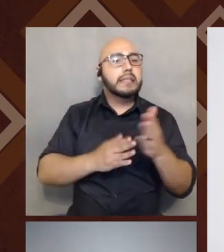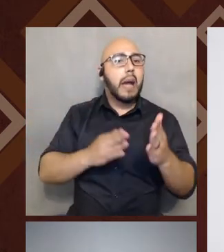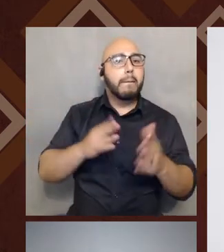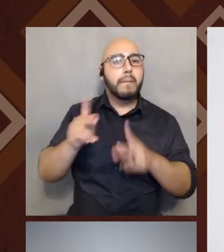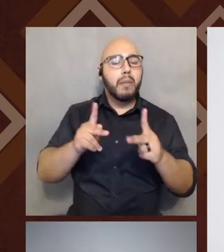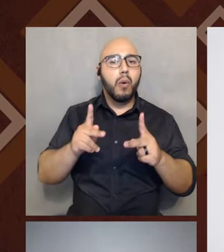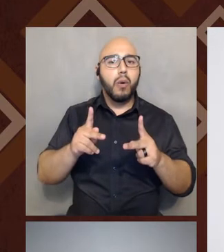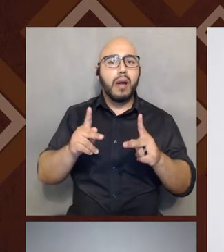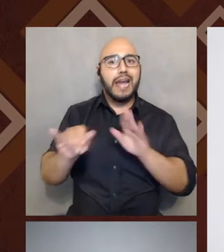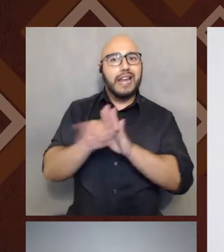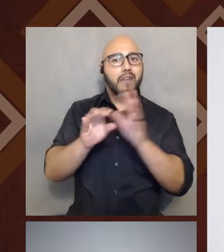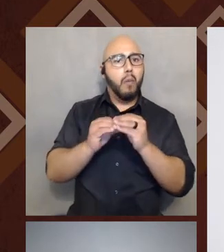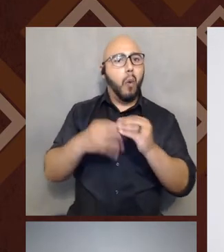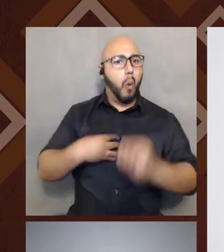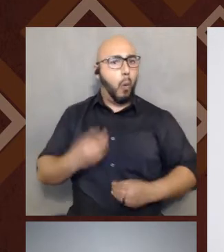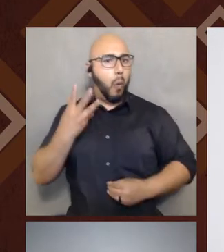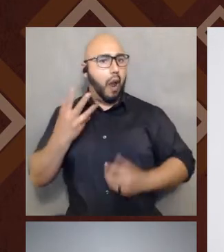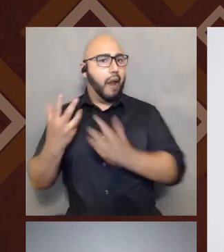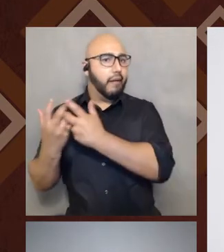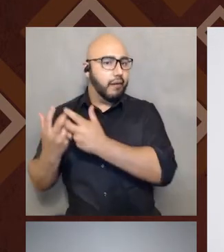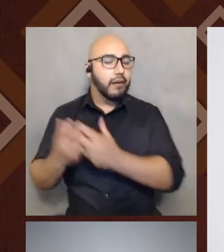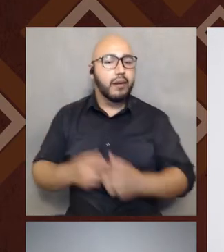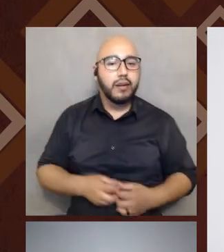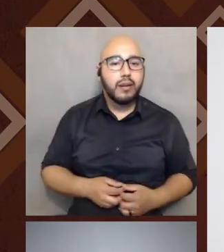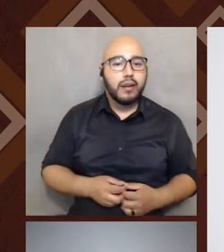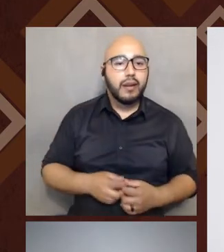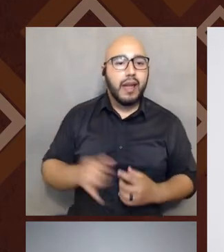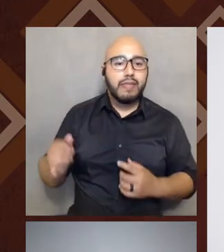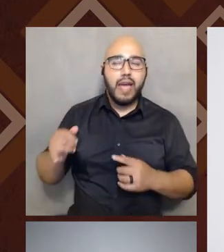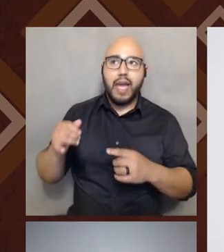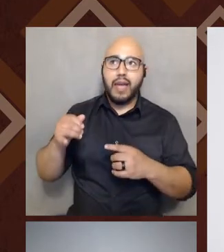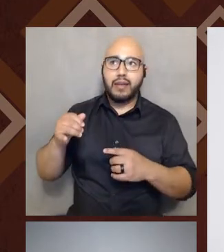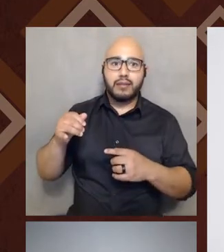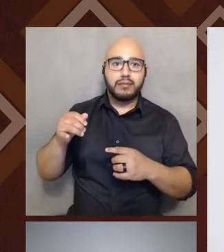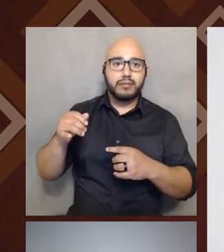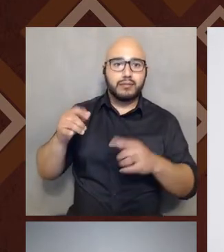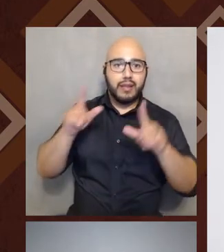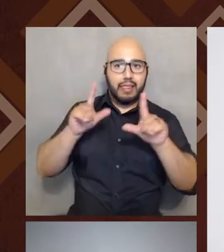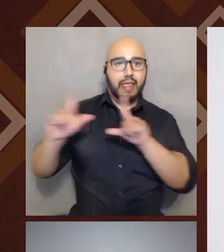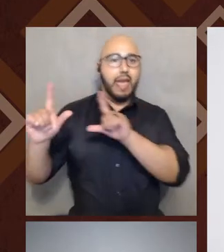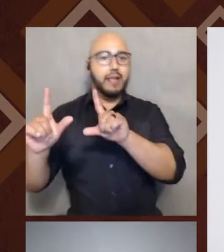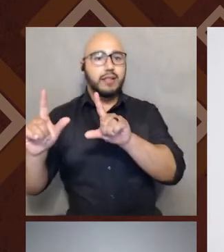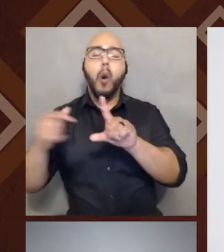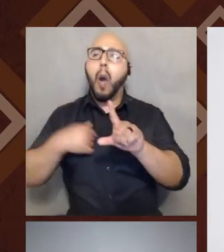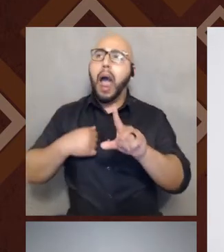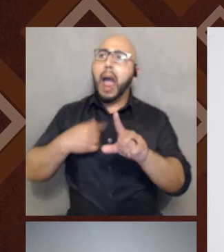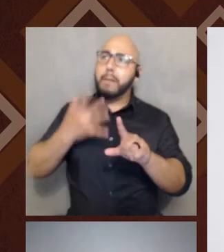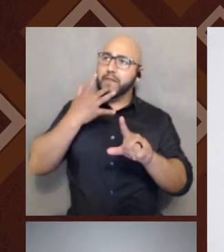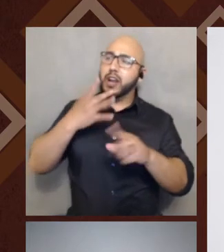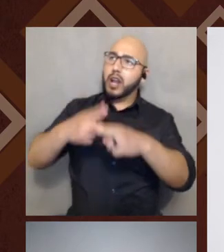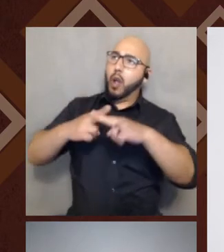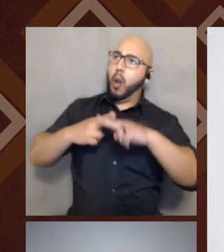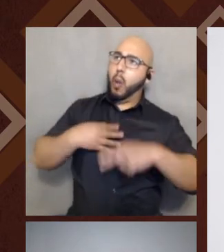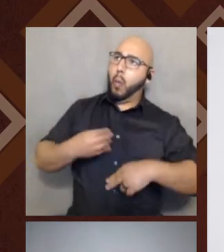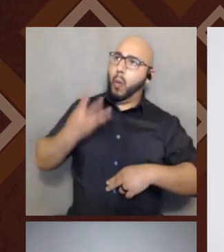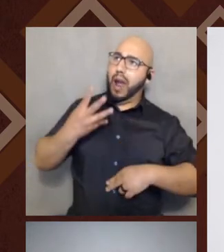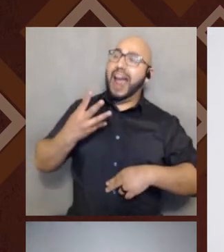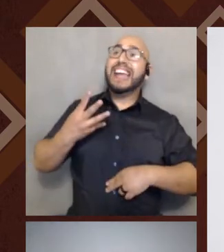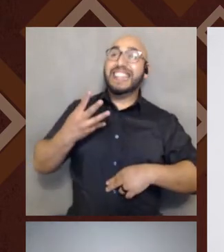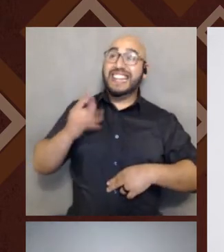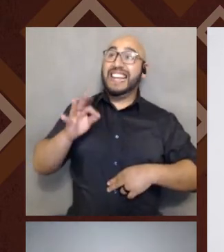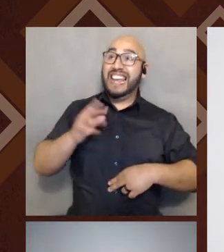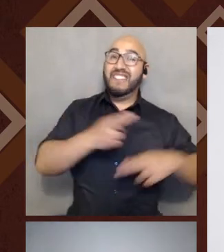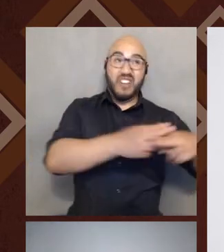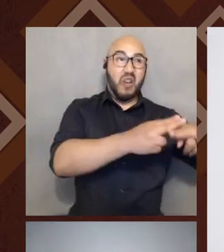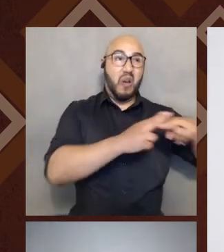Uh, and they see the lens pretty much as like, I would prefer to be called white. Being called Latino is a negative